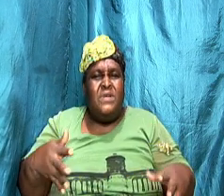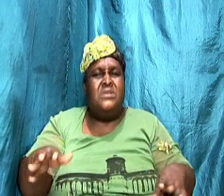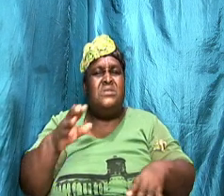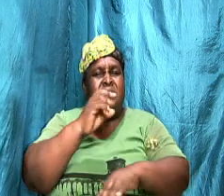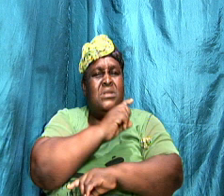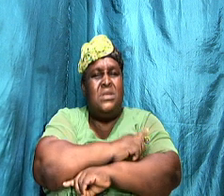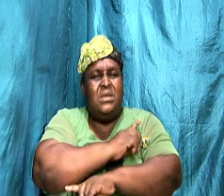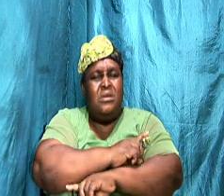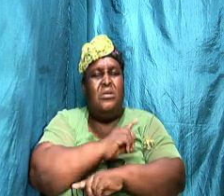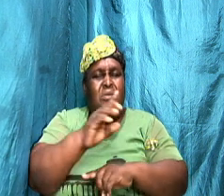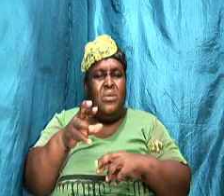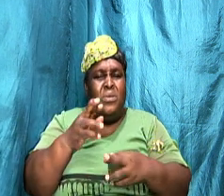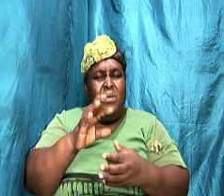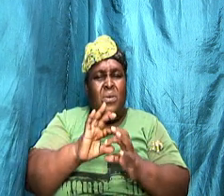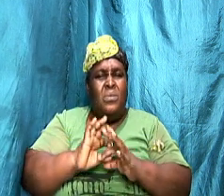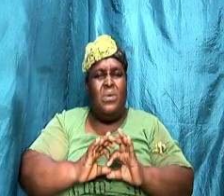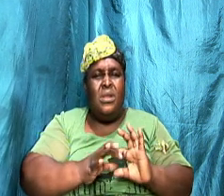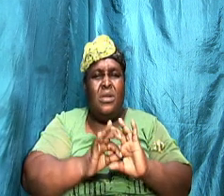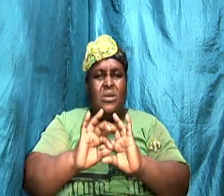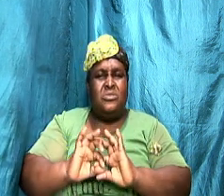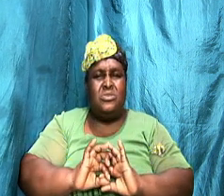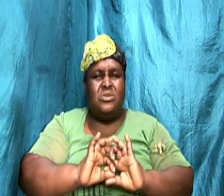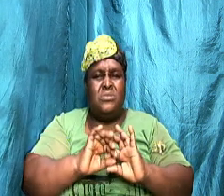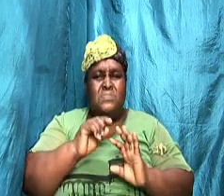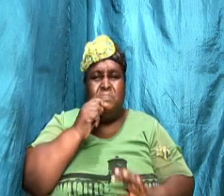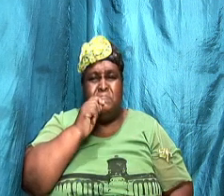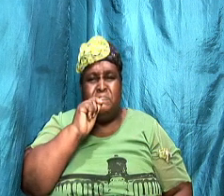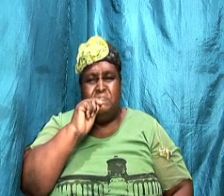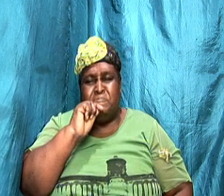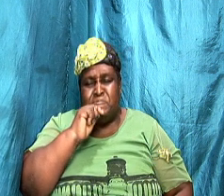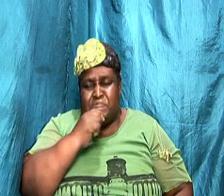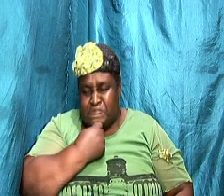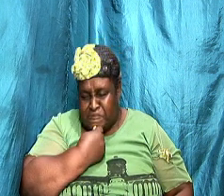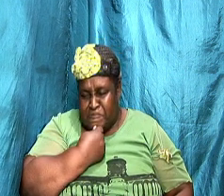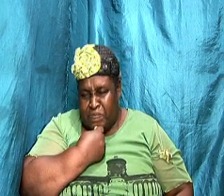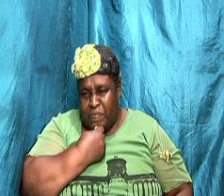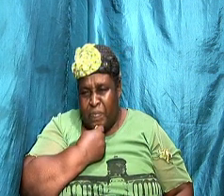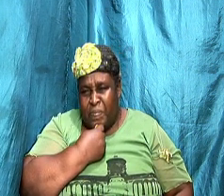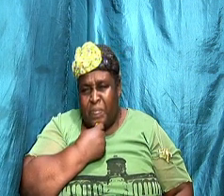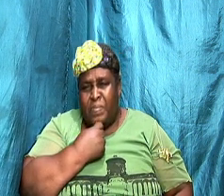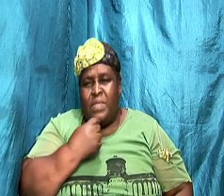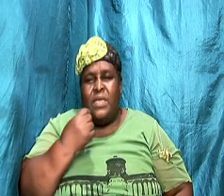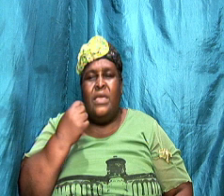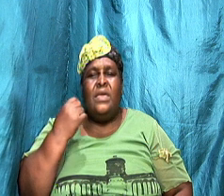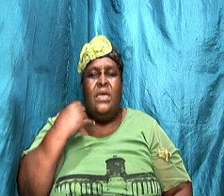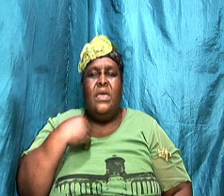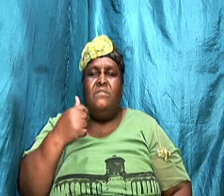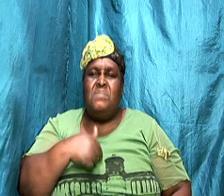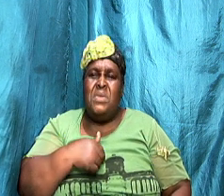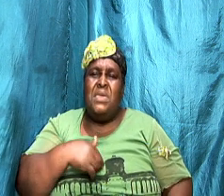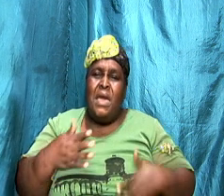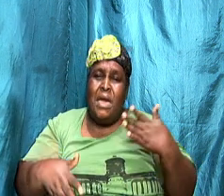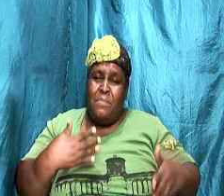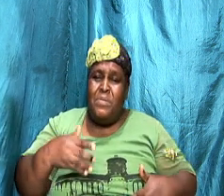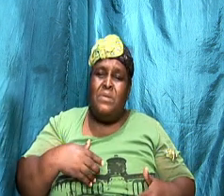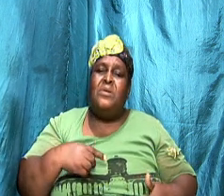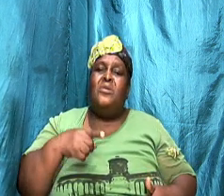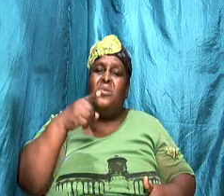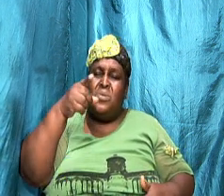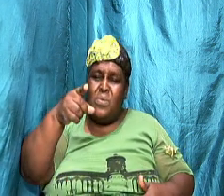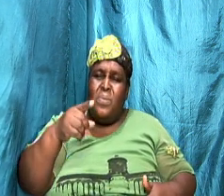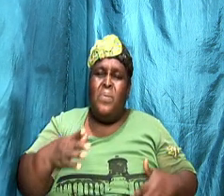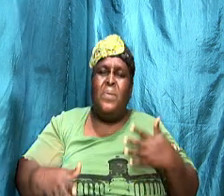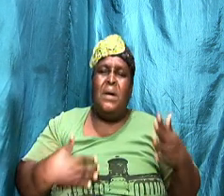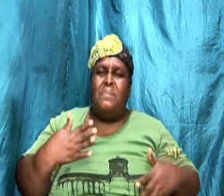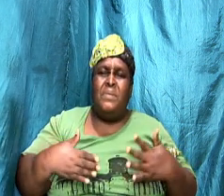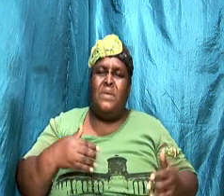solution that can make both parties reasonably happy if I am happy you are happy if you are happy I am